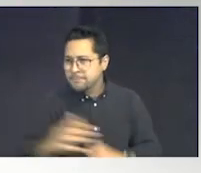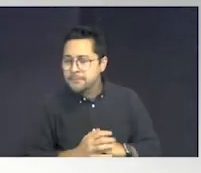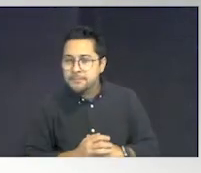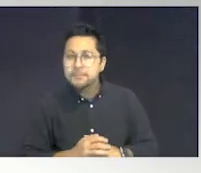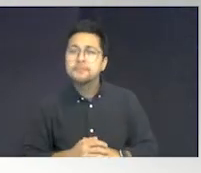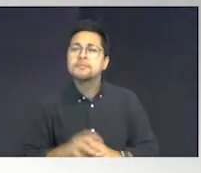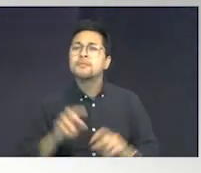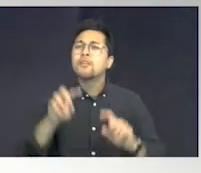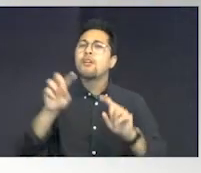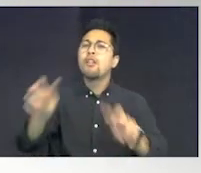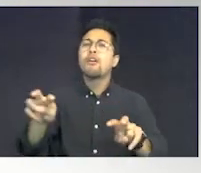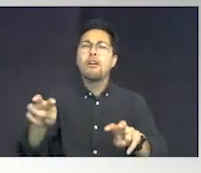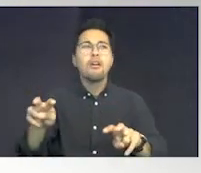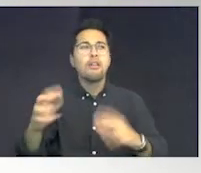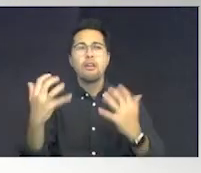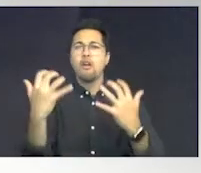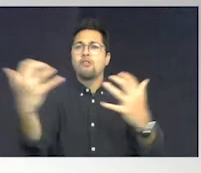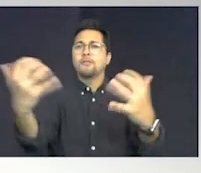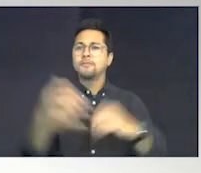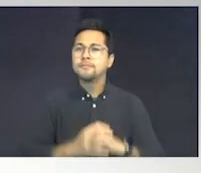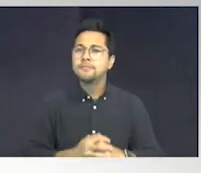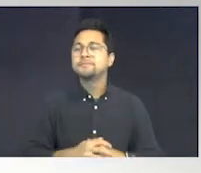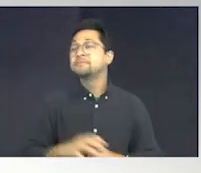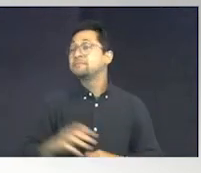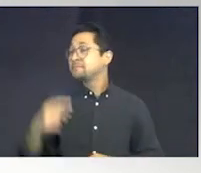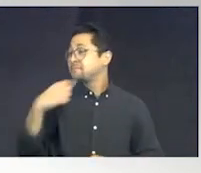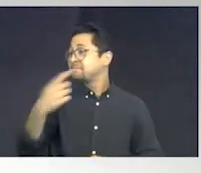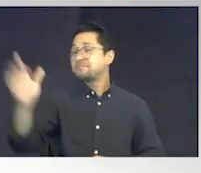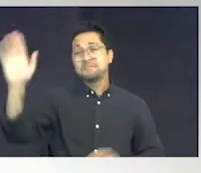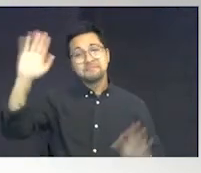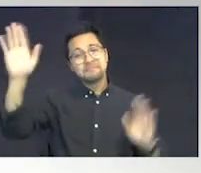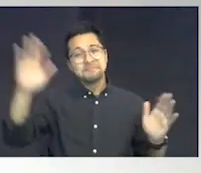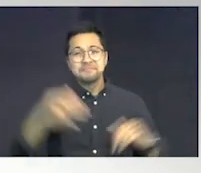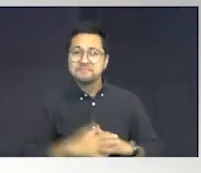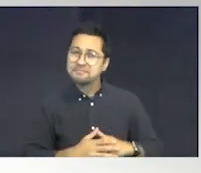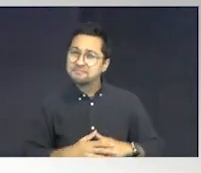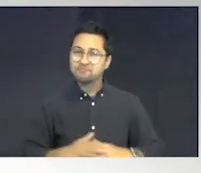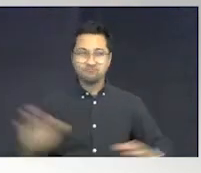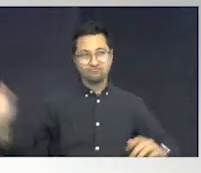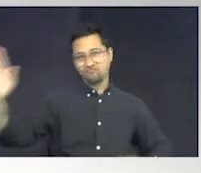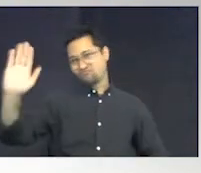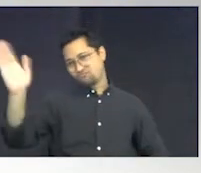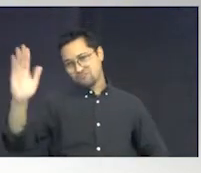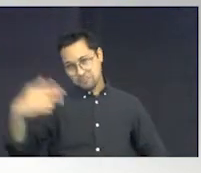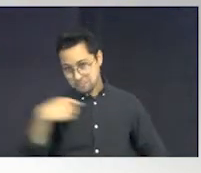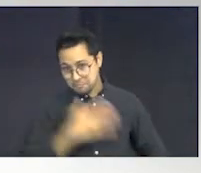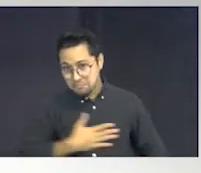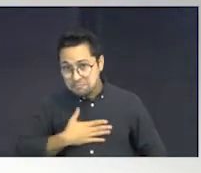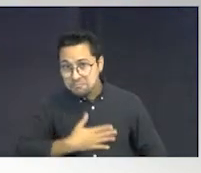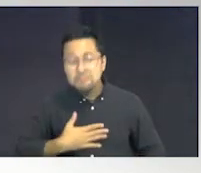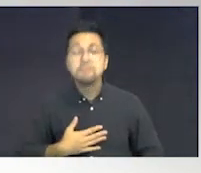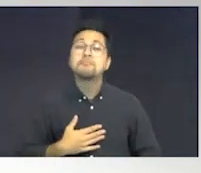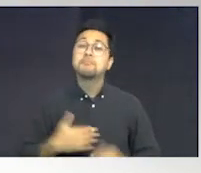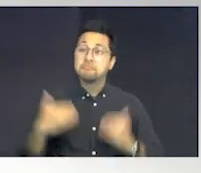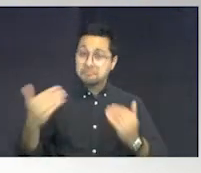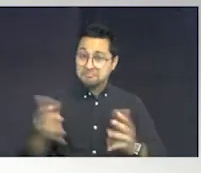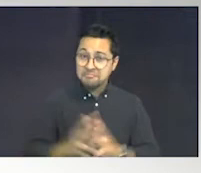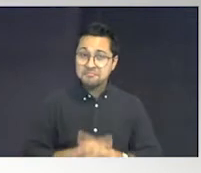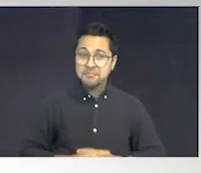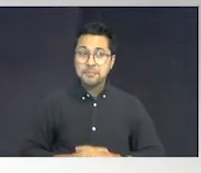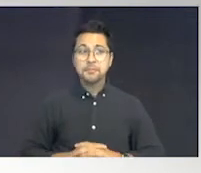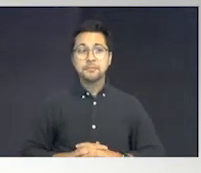Can you face the audience? And just say hello. Just give a shit. Just give a wave. Just give a wave.